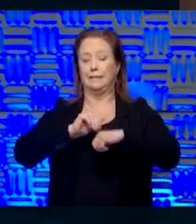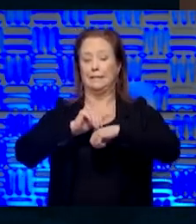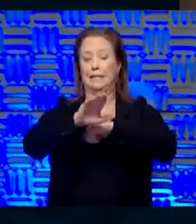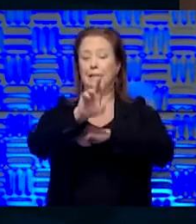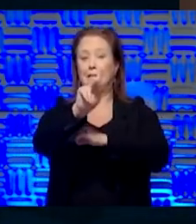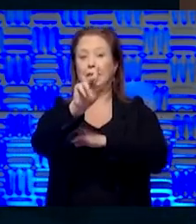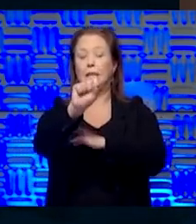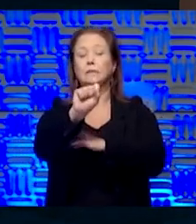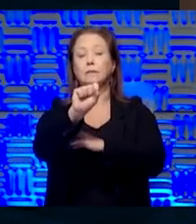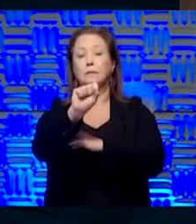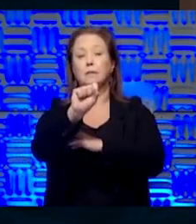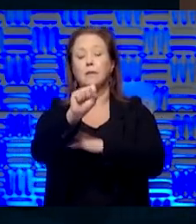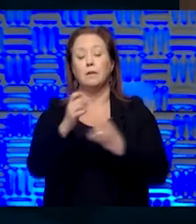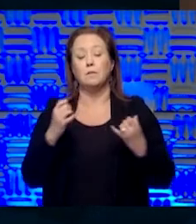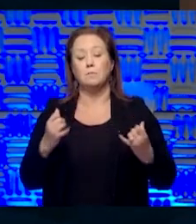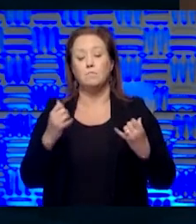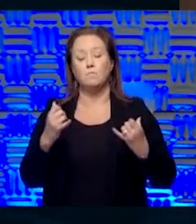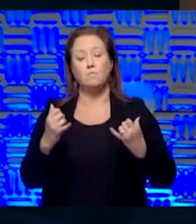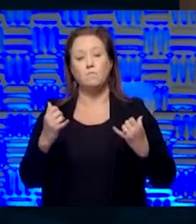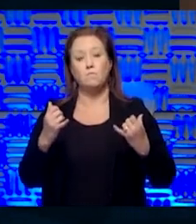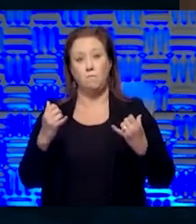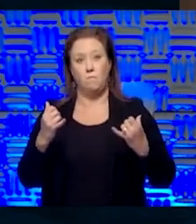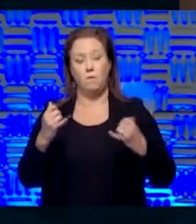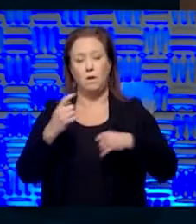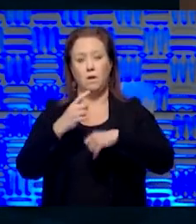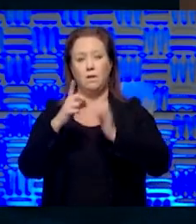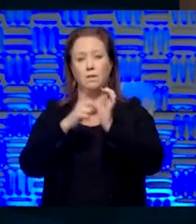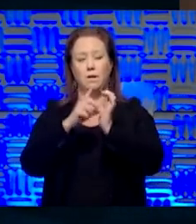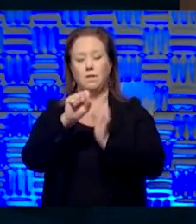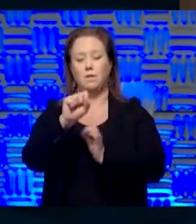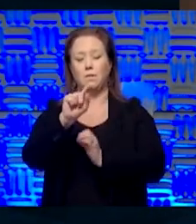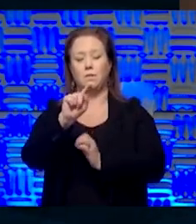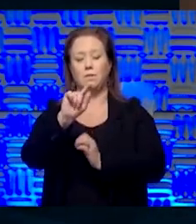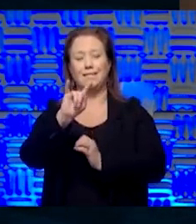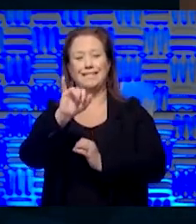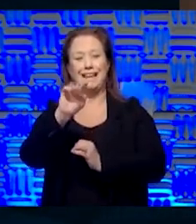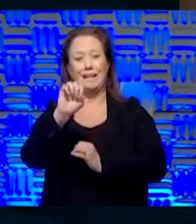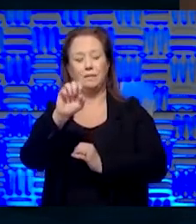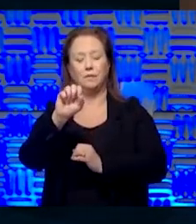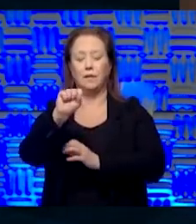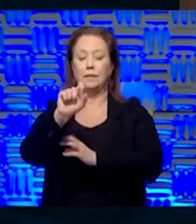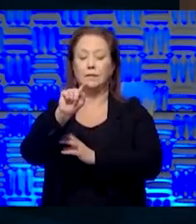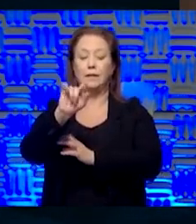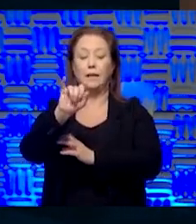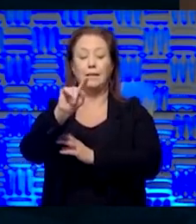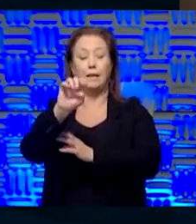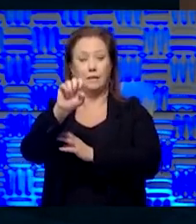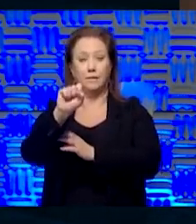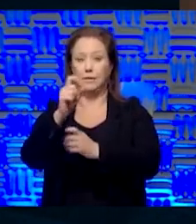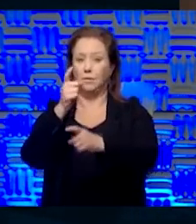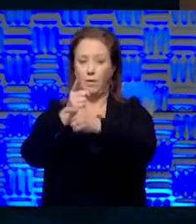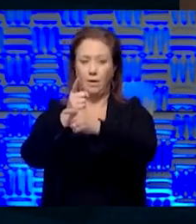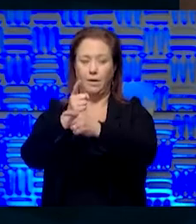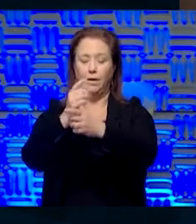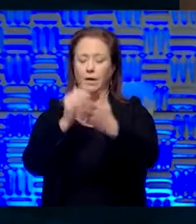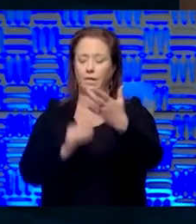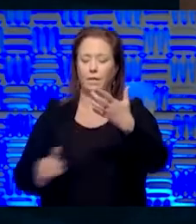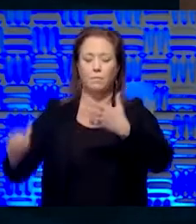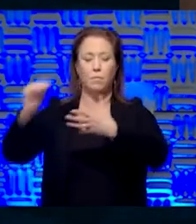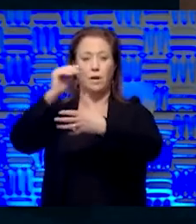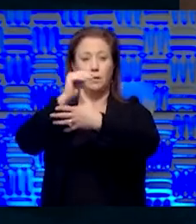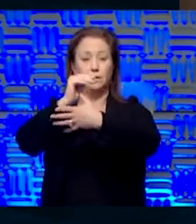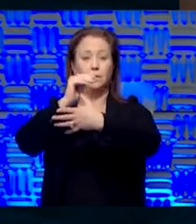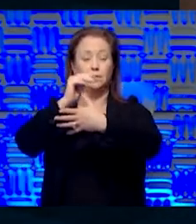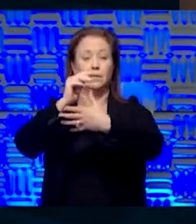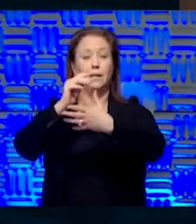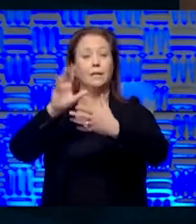At the present time, Dr. Stites is right. The highest priority is someplace other than Kansas,